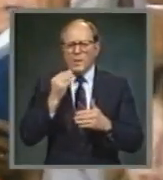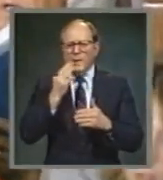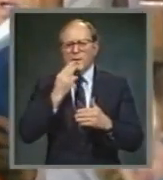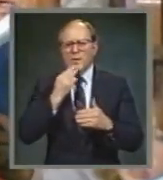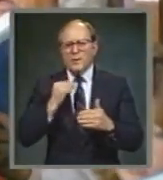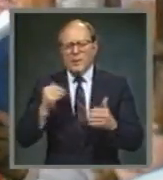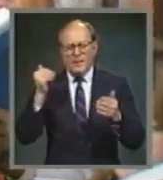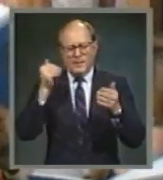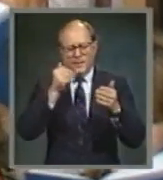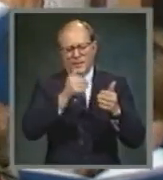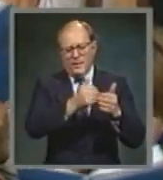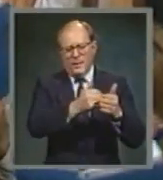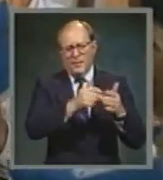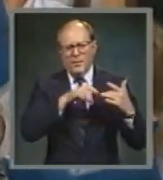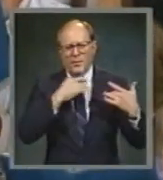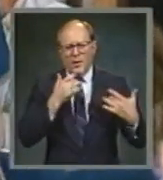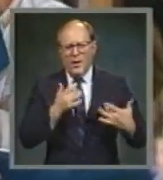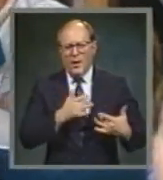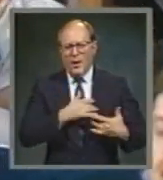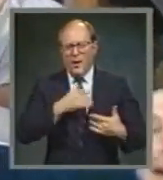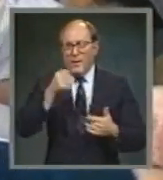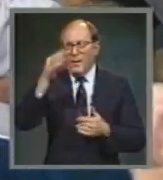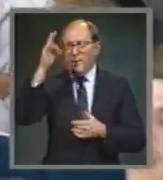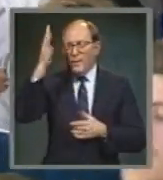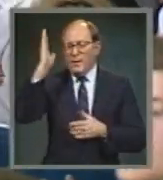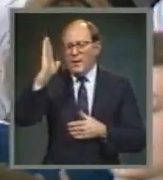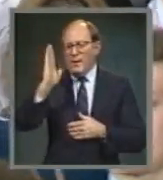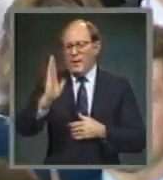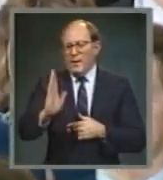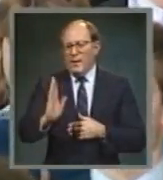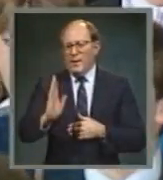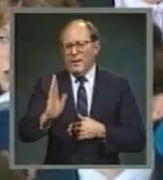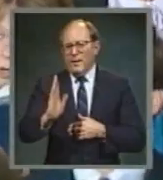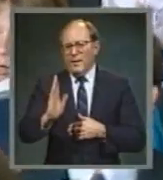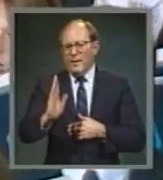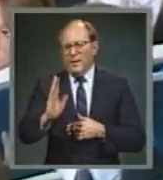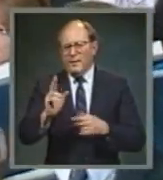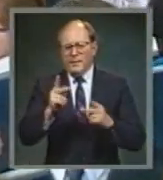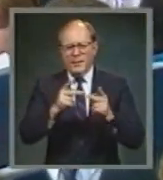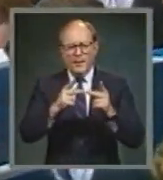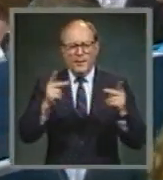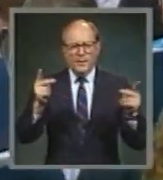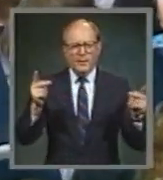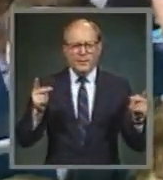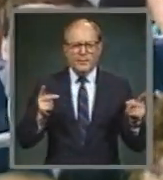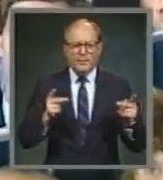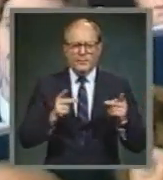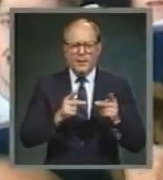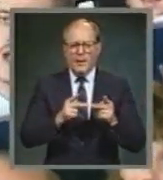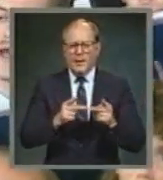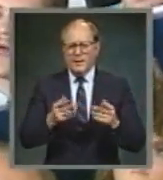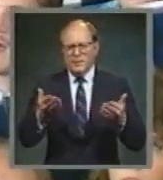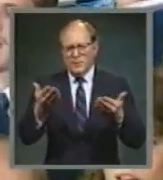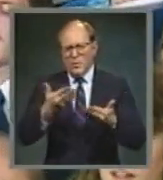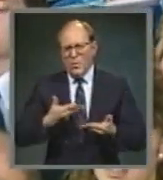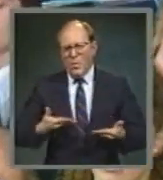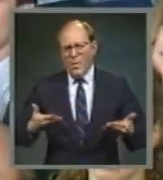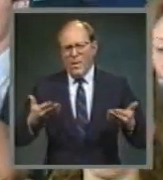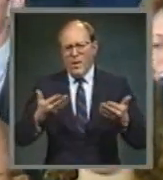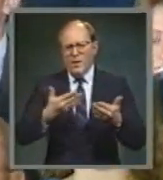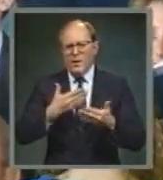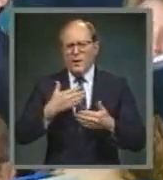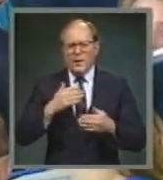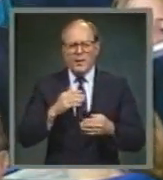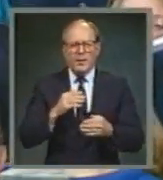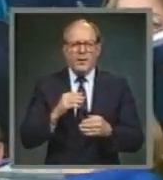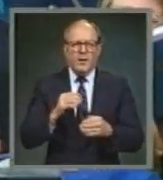Near to the heart of God A place